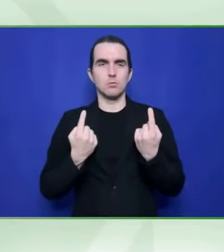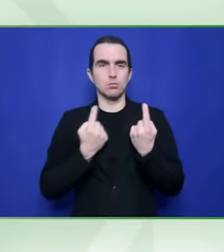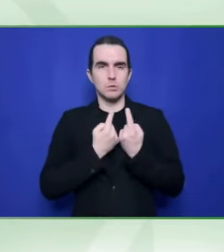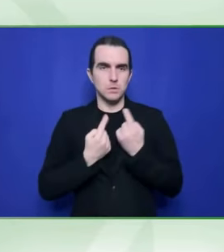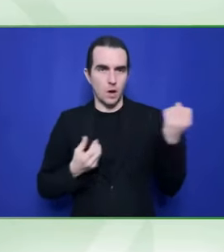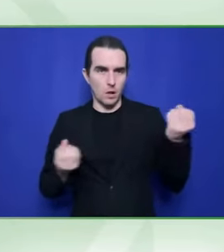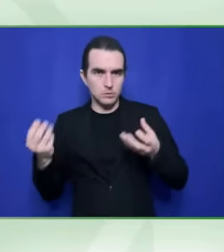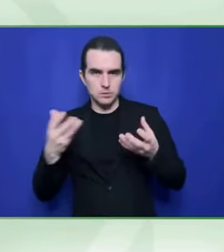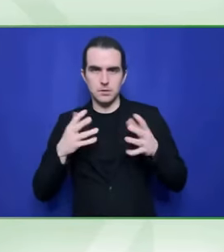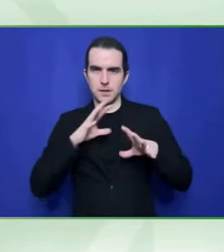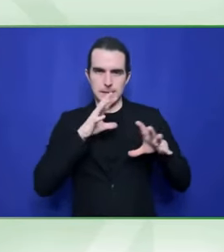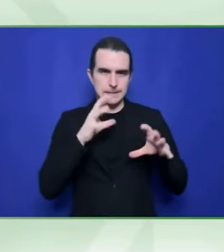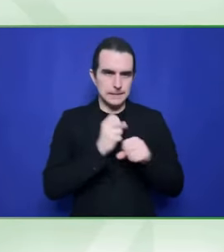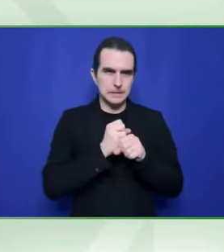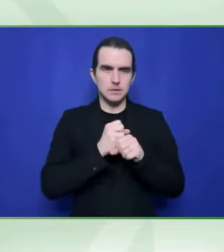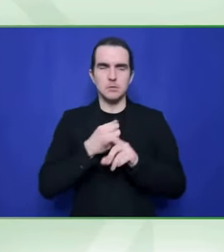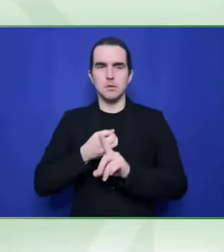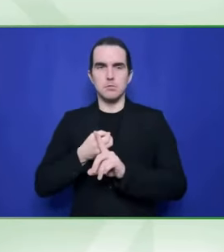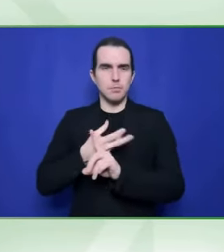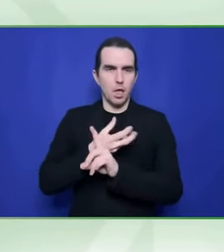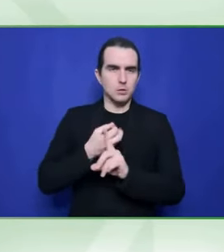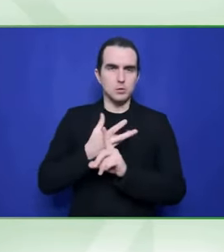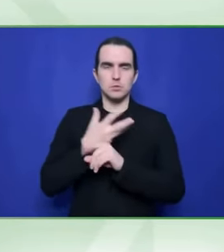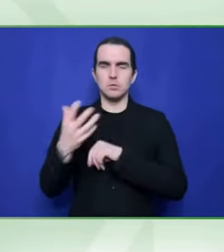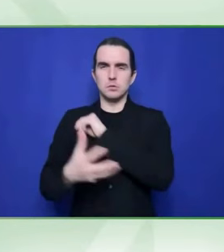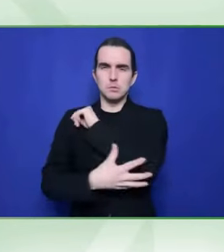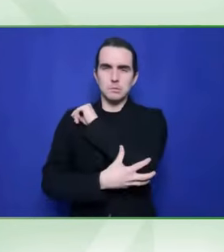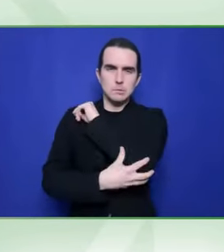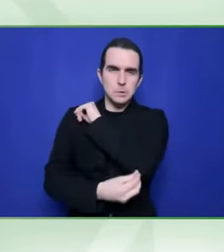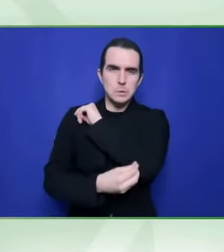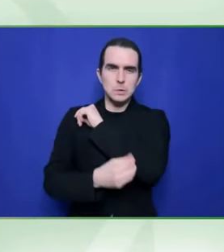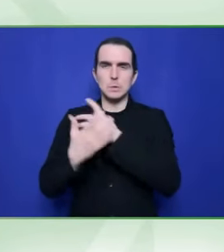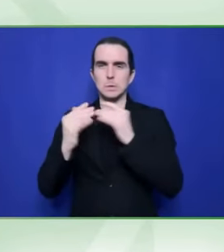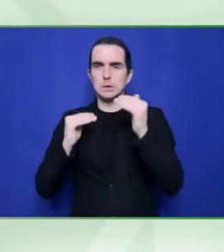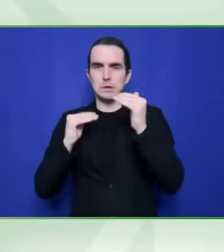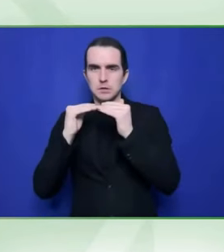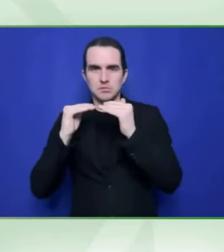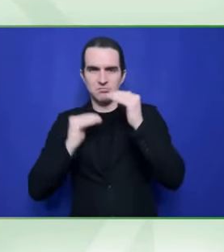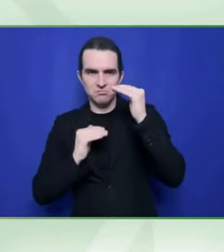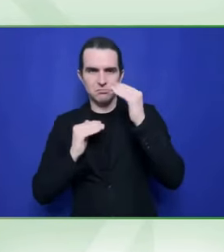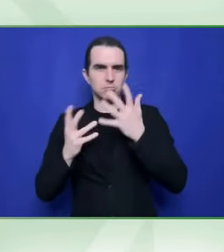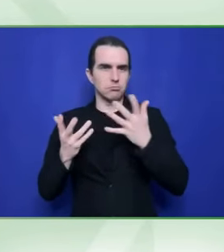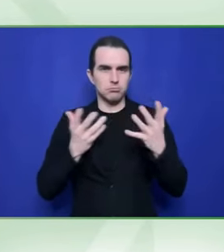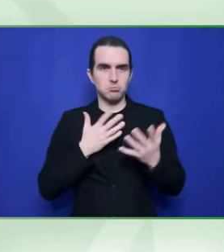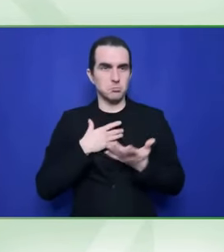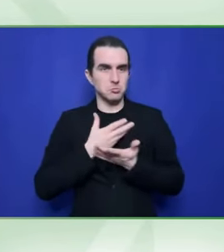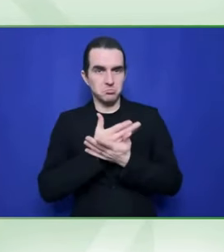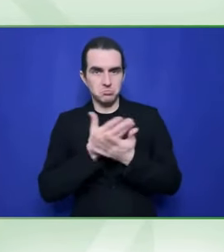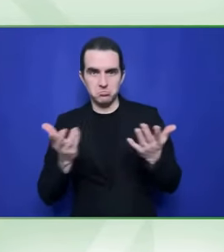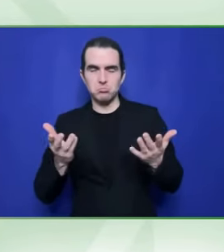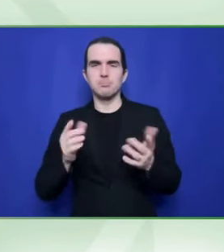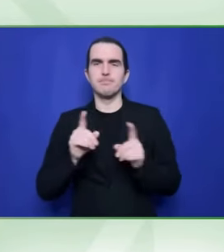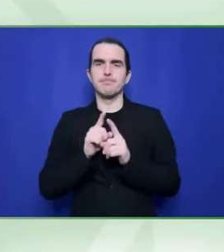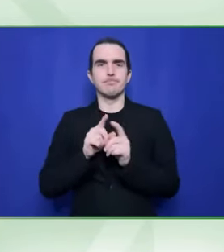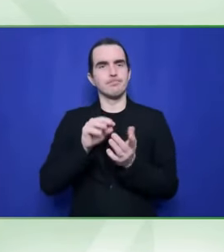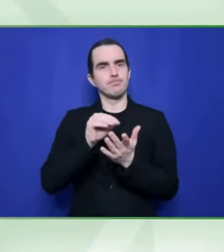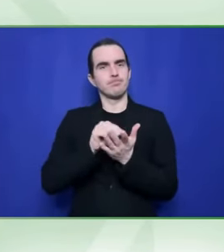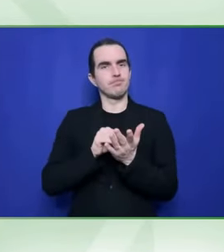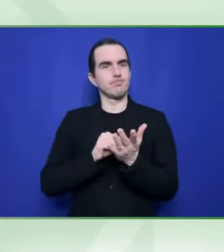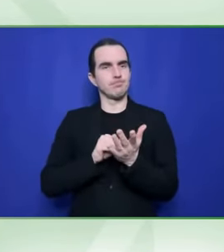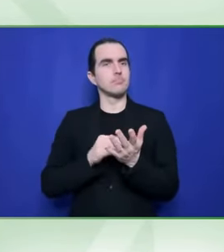SDGs? Are we on track? Are we behind schedule? Are there some, you know, best practices we can take from and be excited about? So Samita?